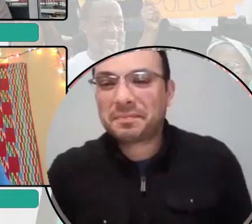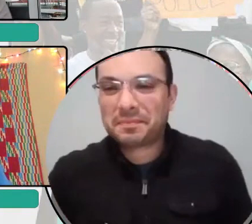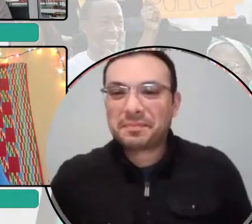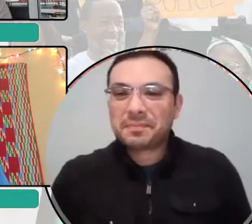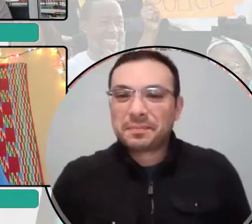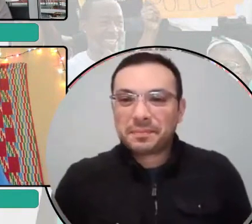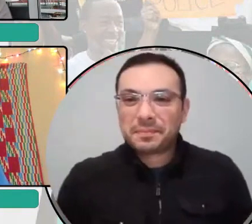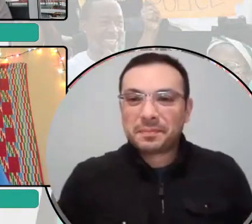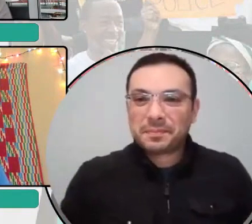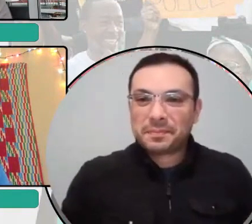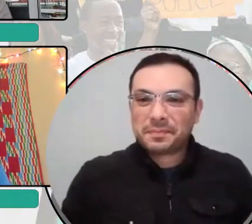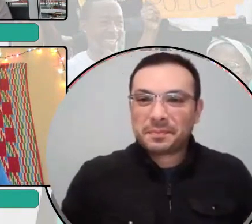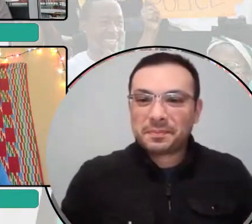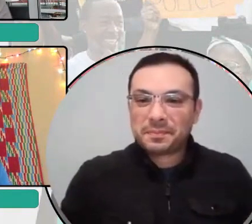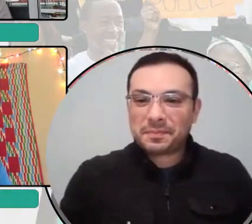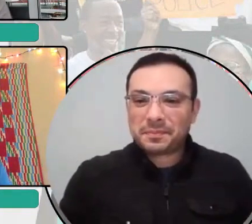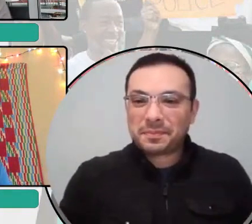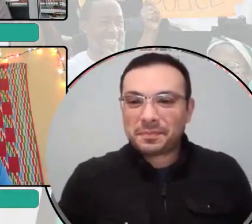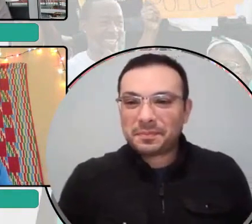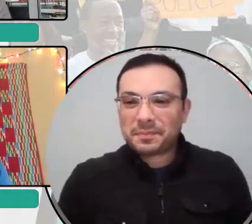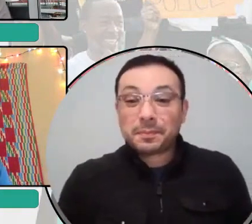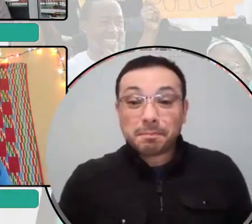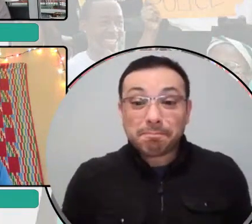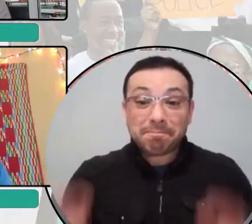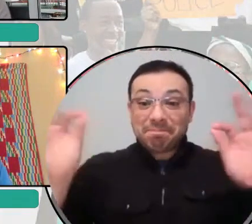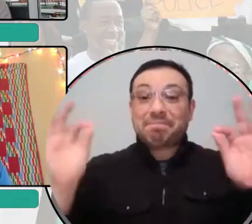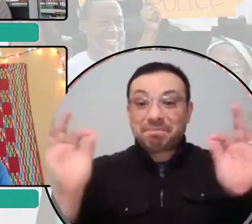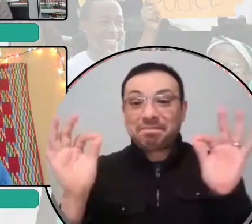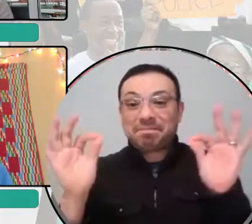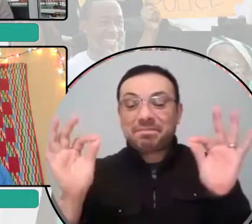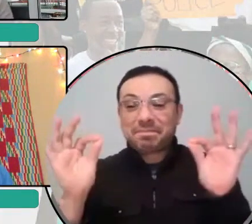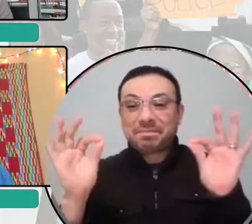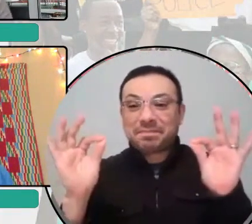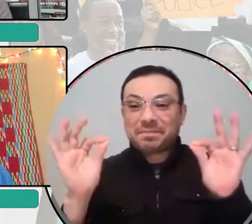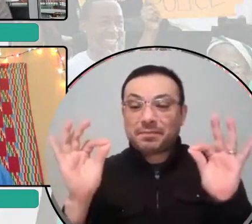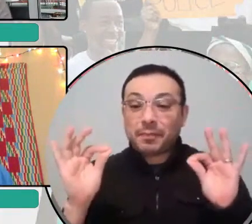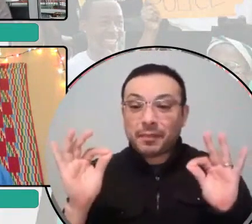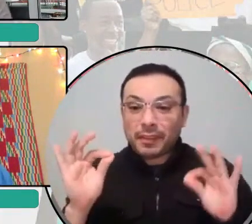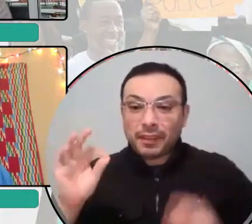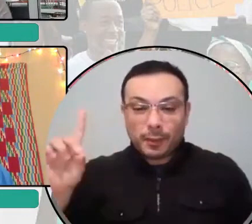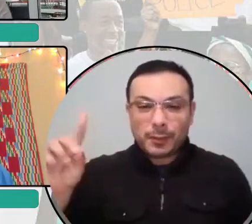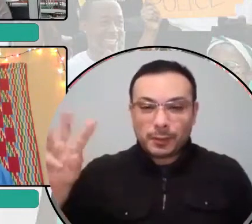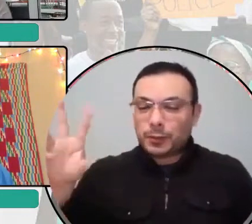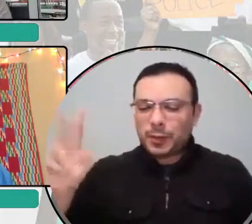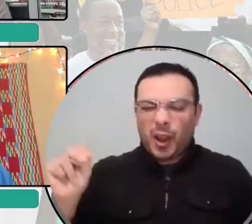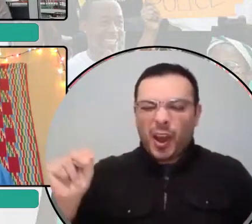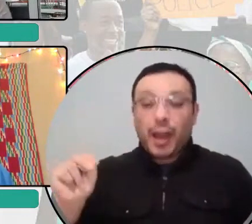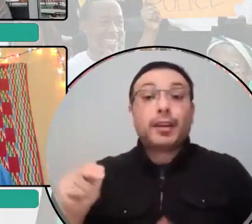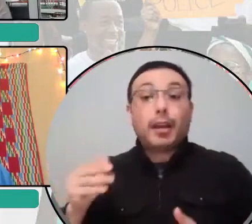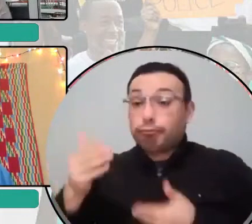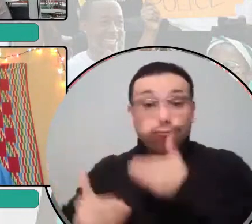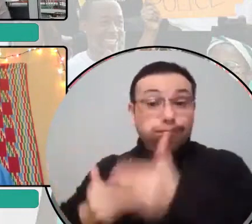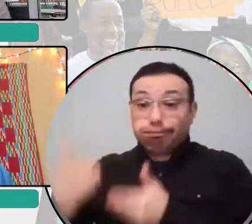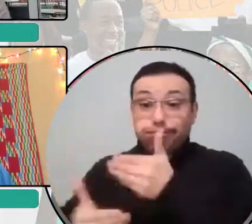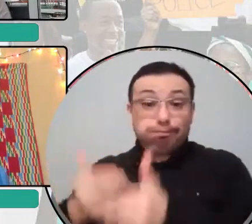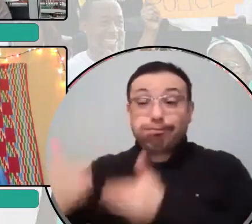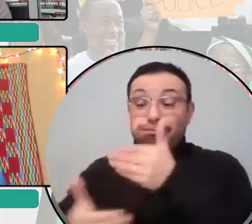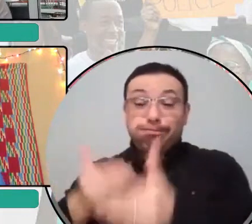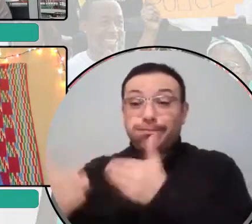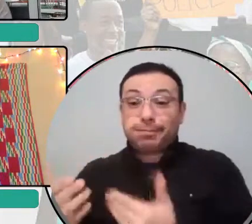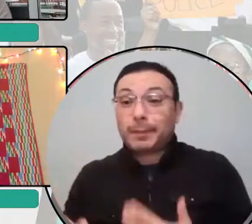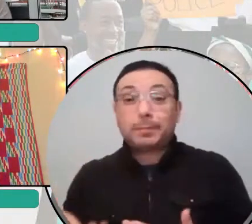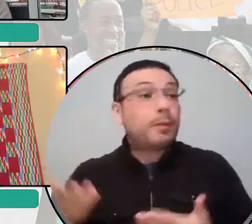All right. Perfect. All right. So moving right along, welcome everyone. And, um,